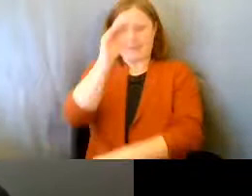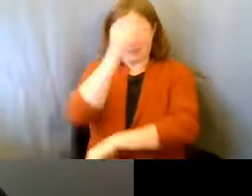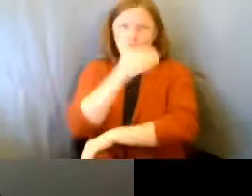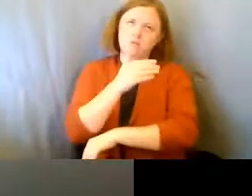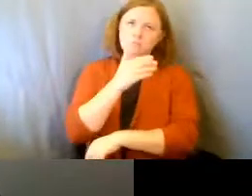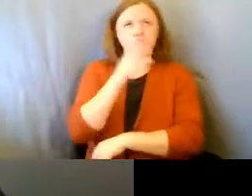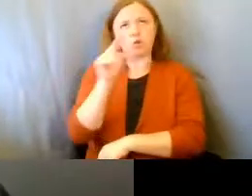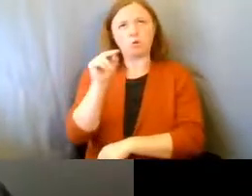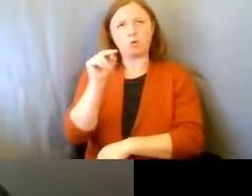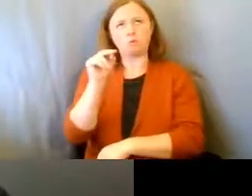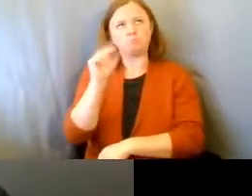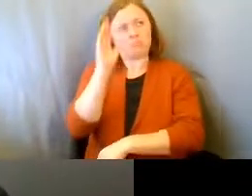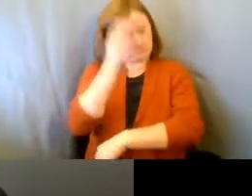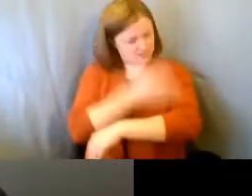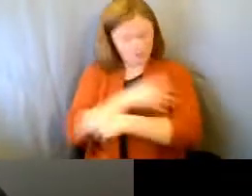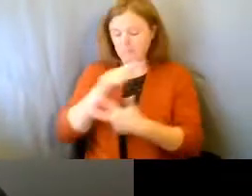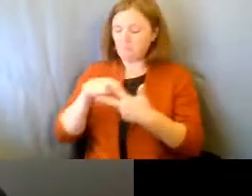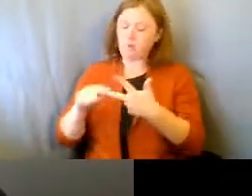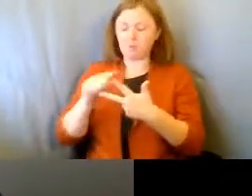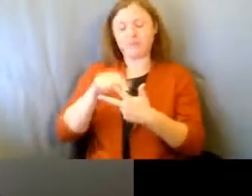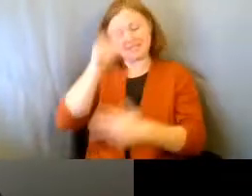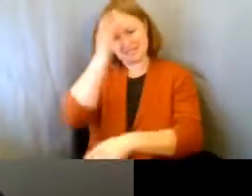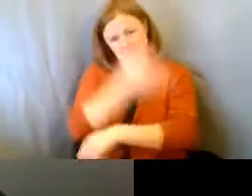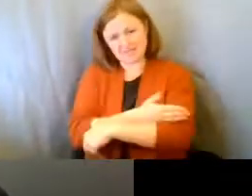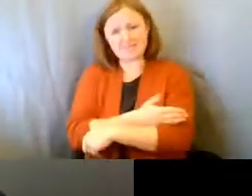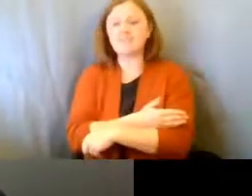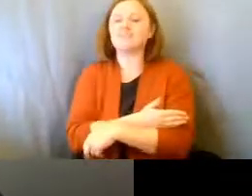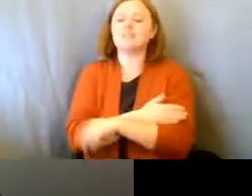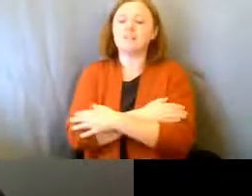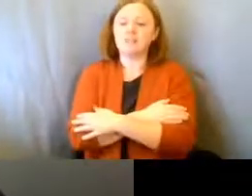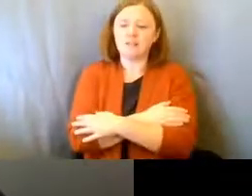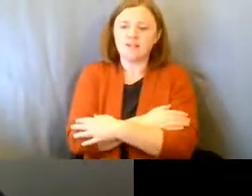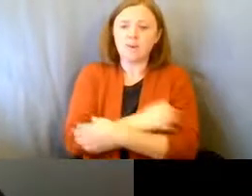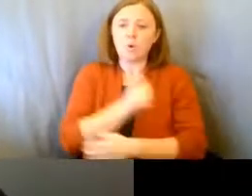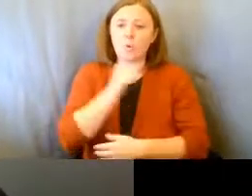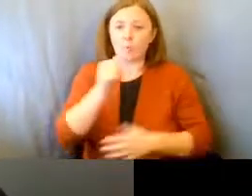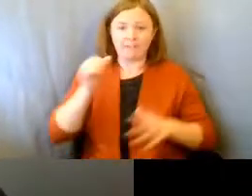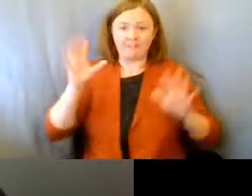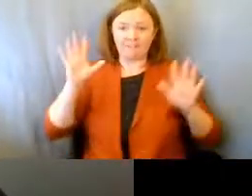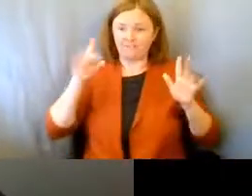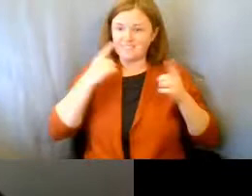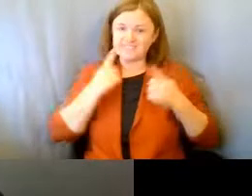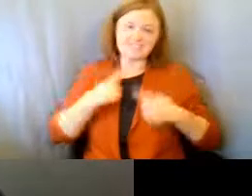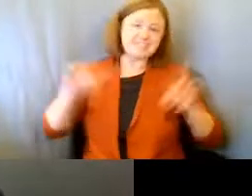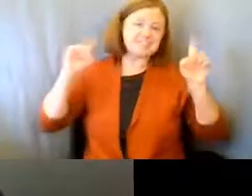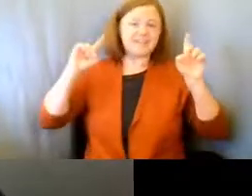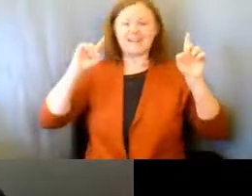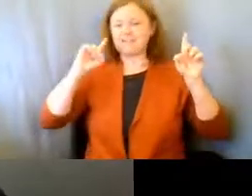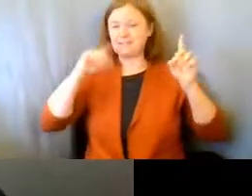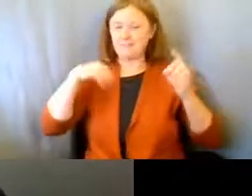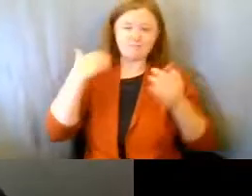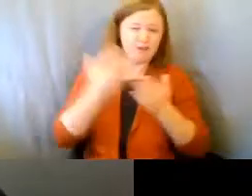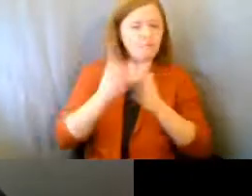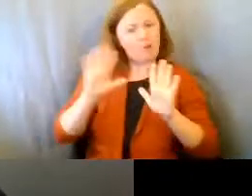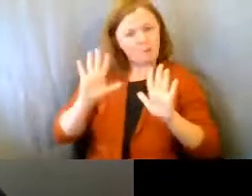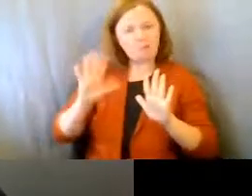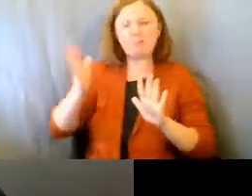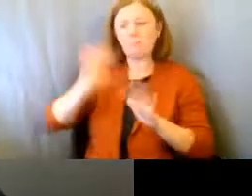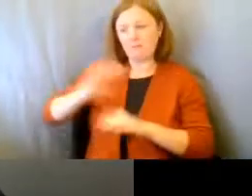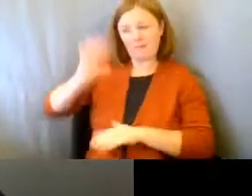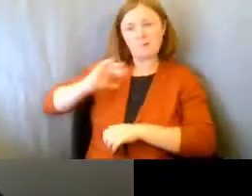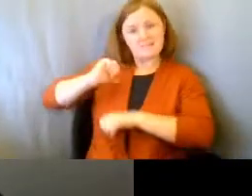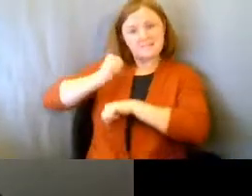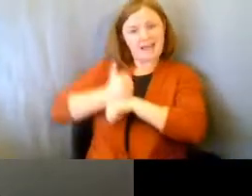both of my sons, I mean, we're still working on that. It's not like we've arrived, right? I had them set up really